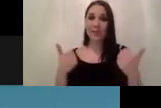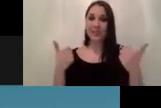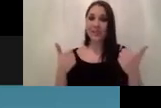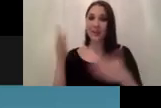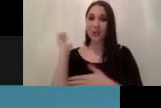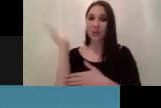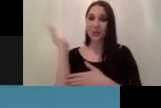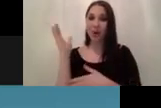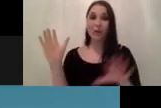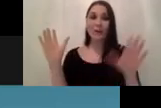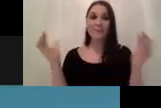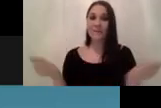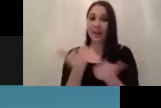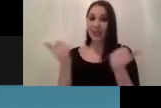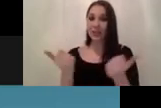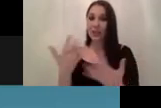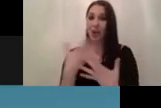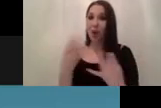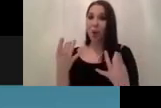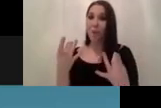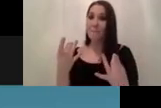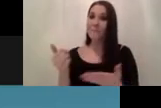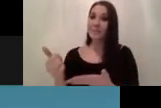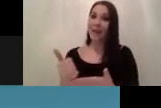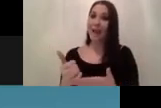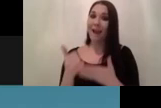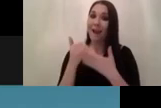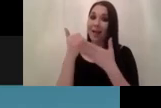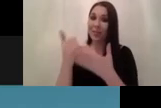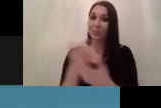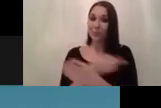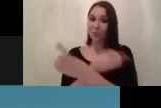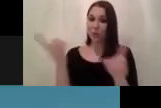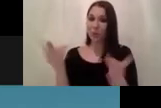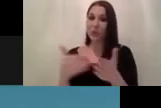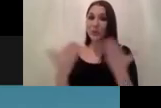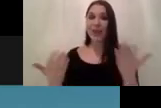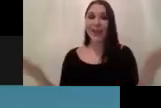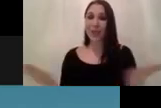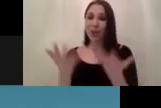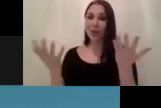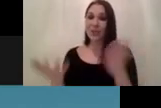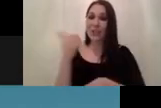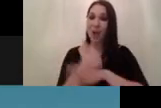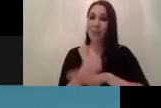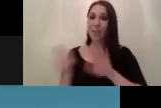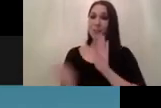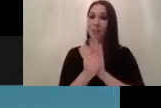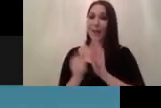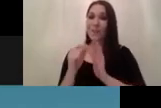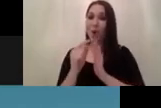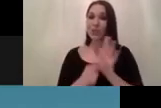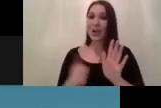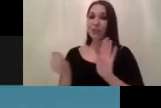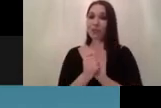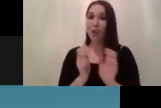this helped you a little bit today i just wanted to encourage you to think about the setting up the right the project the right way from the beginning